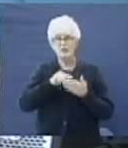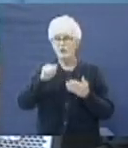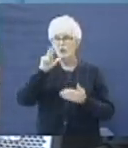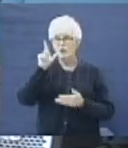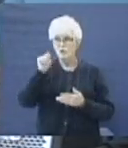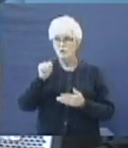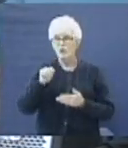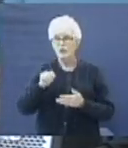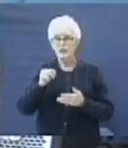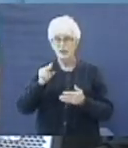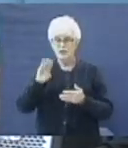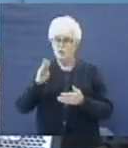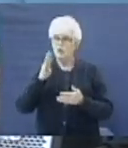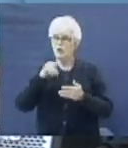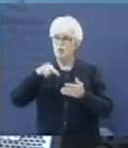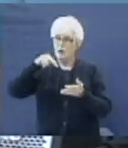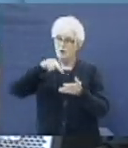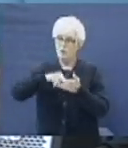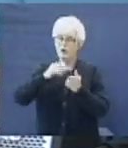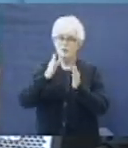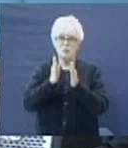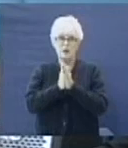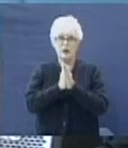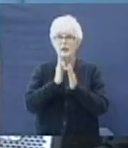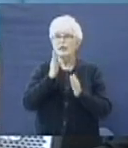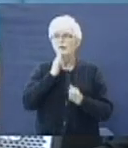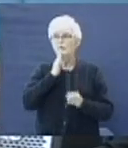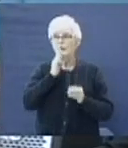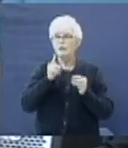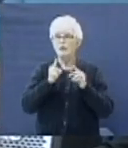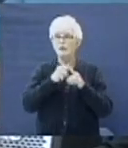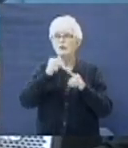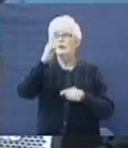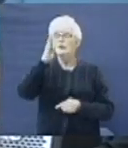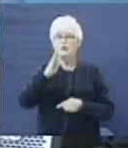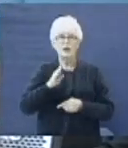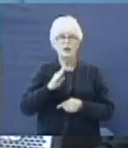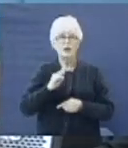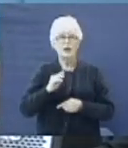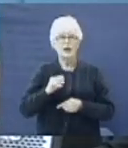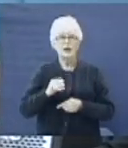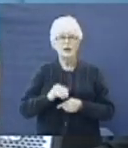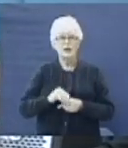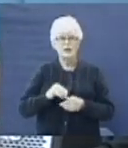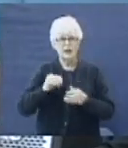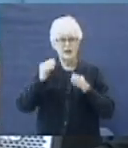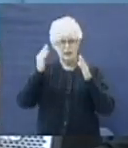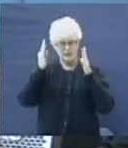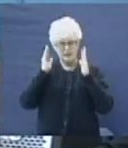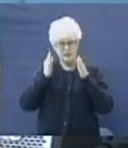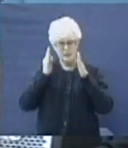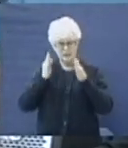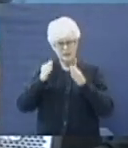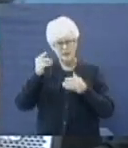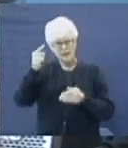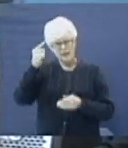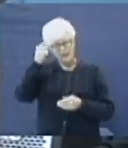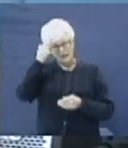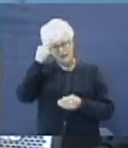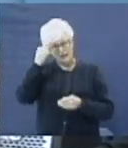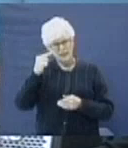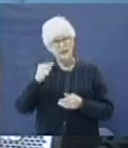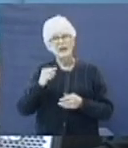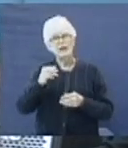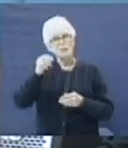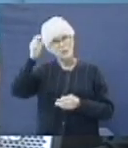20, Then Job arose, he had been praying. He had been talking to God. And he ran his model and shaved his head and fell